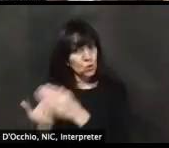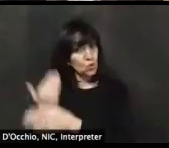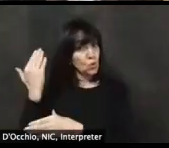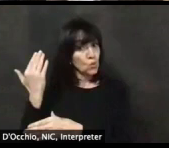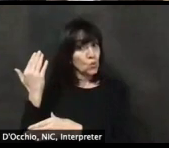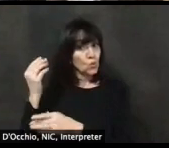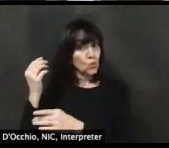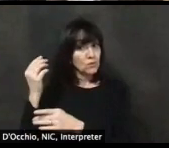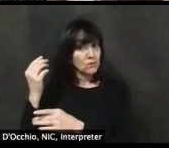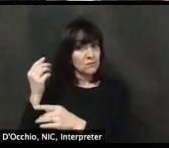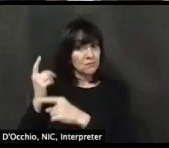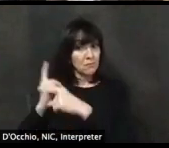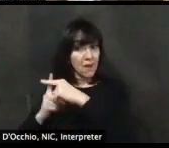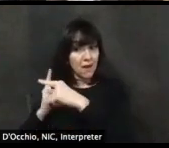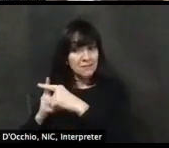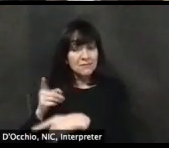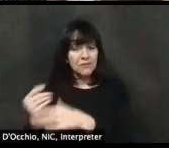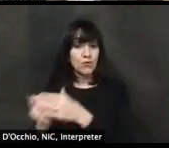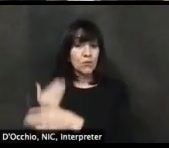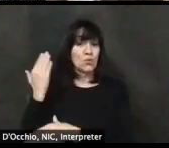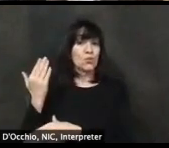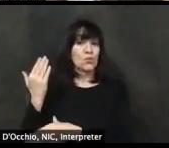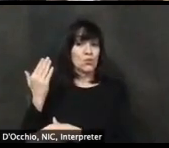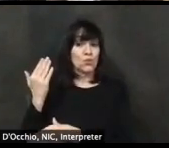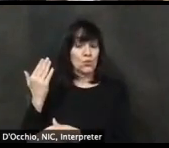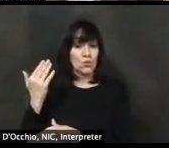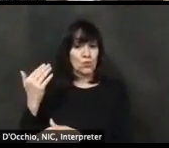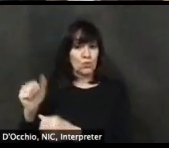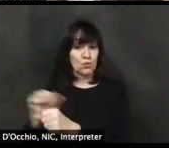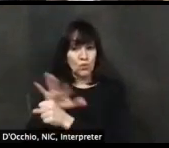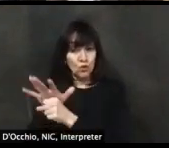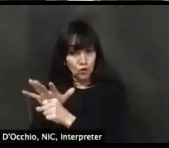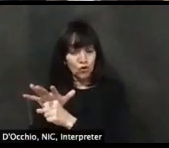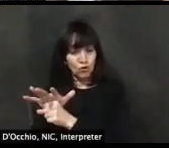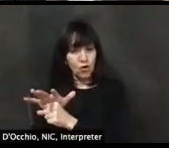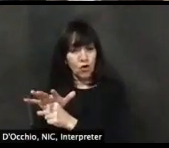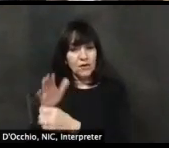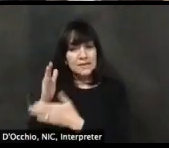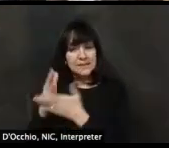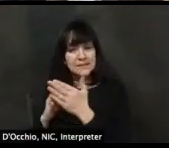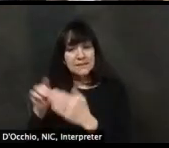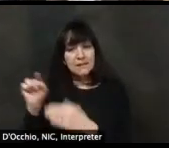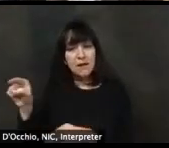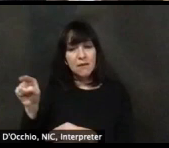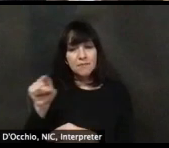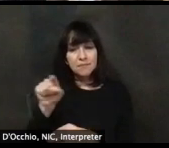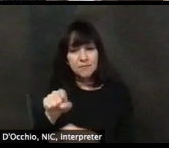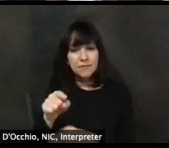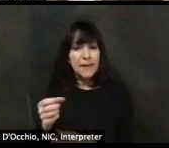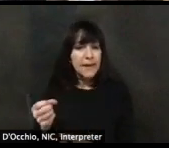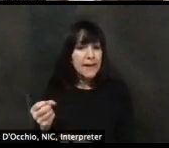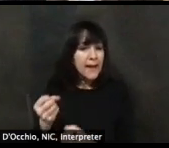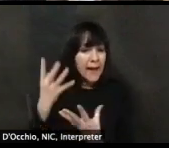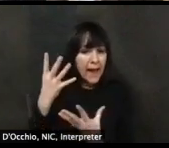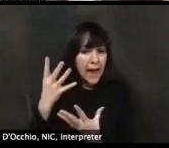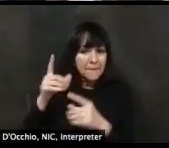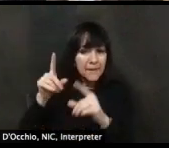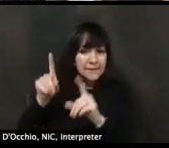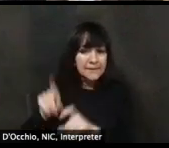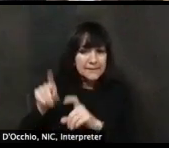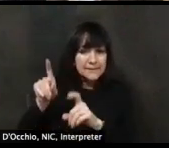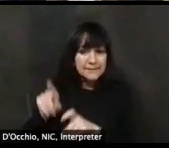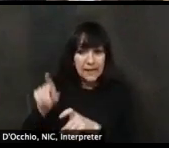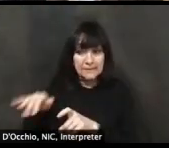at percent positive cases, which isn't as, um, dependent upon how many tests you do. Um,